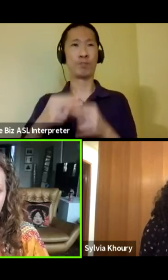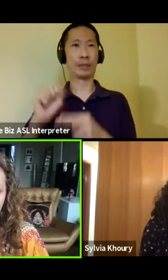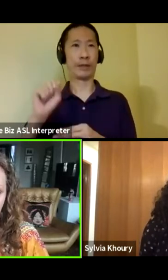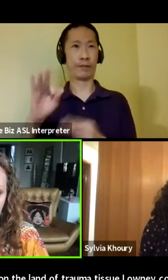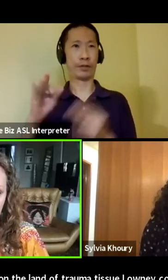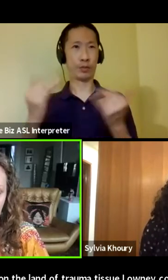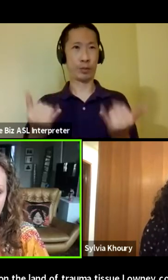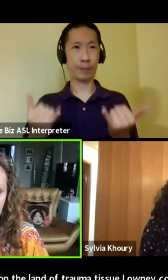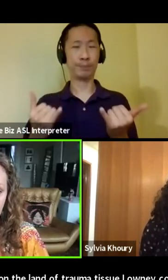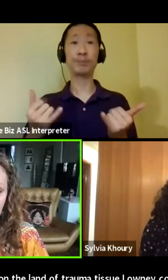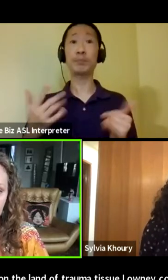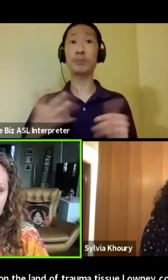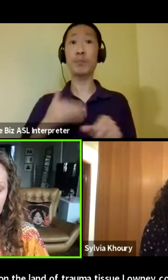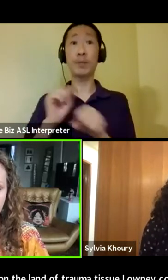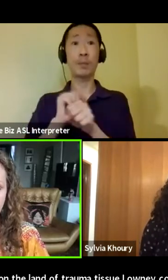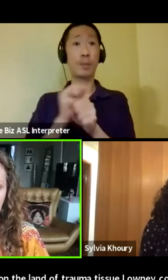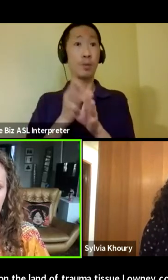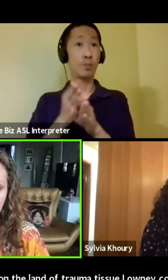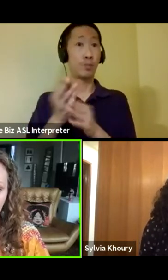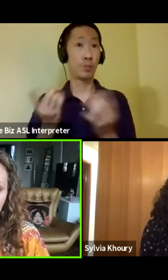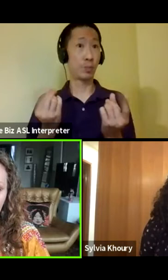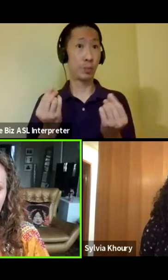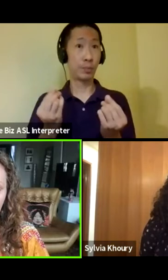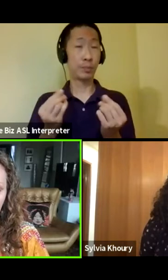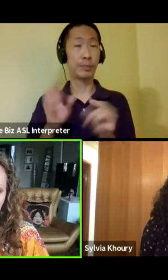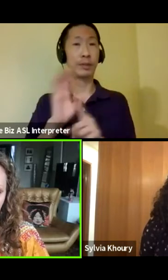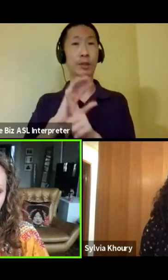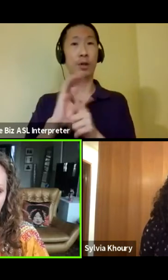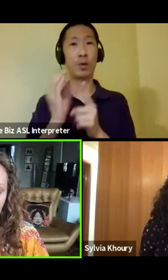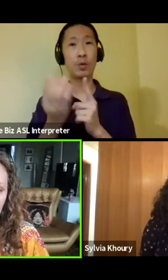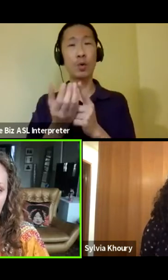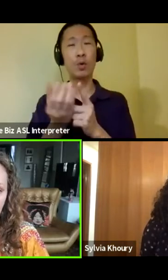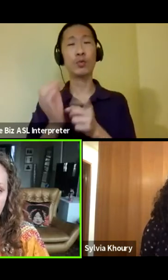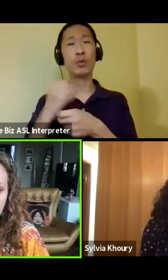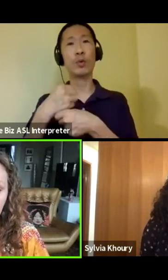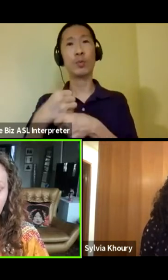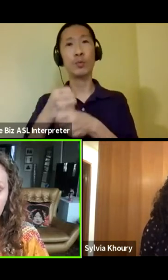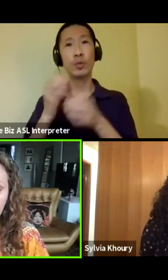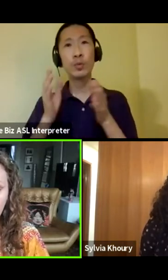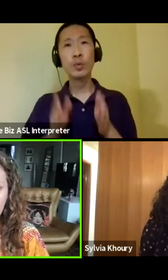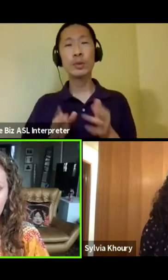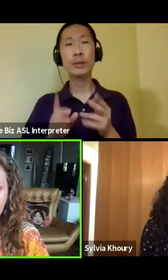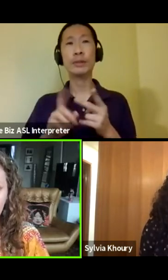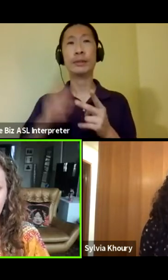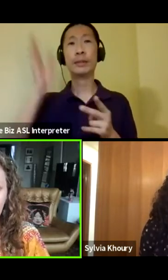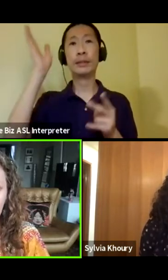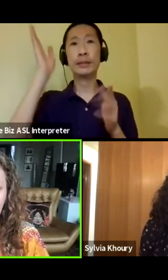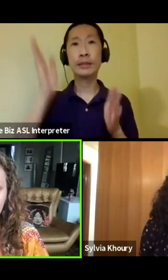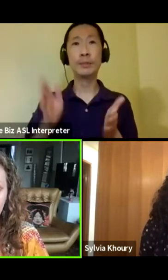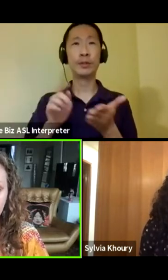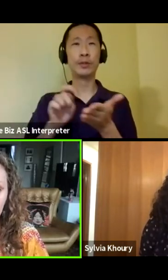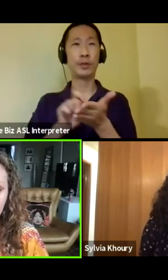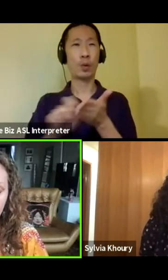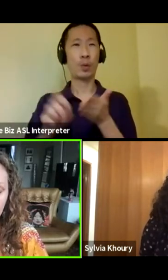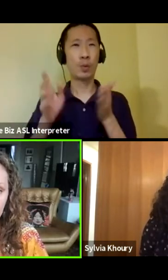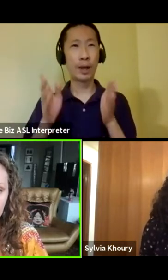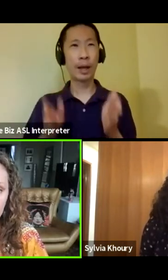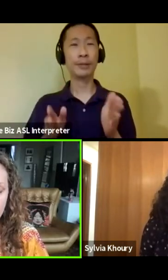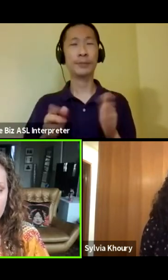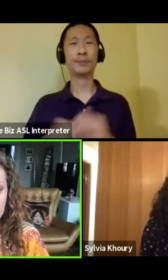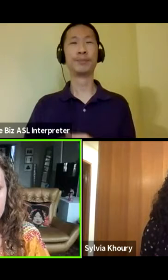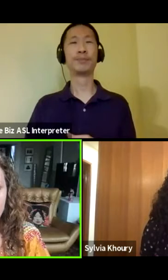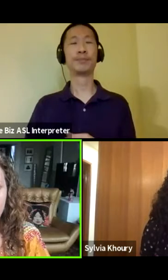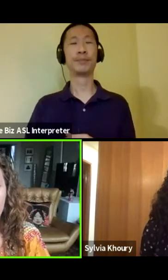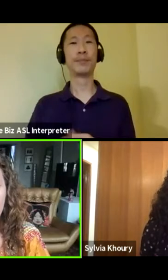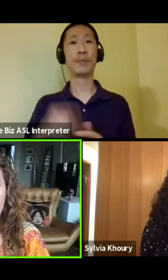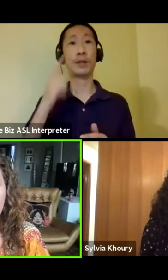my work is mainly as a cultural producer speaker and writer as far as